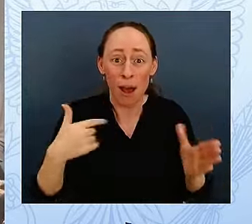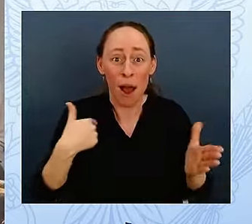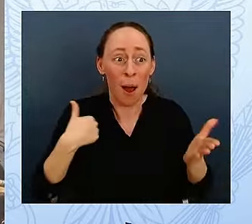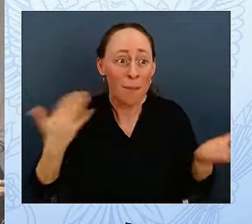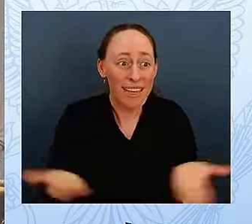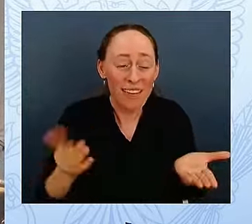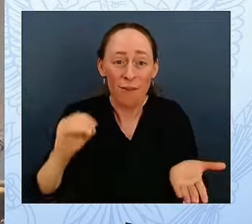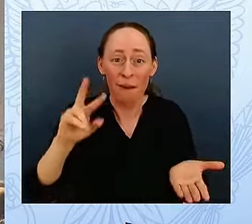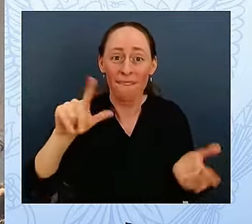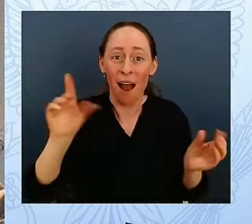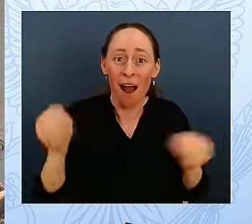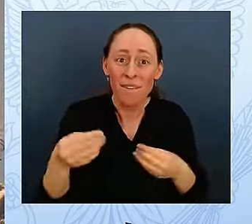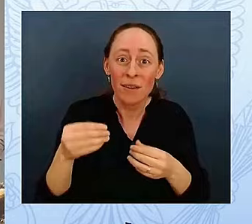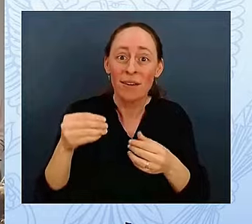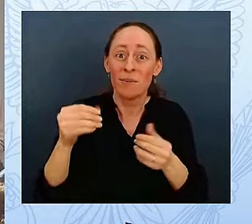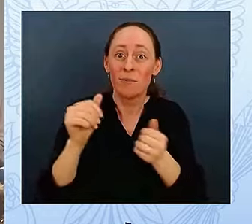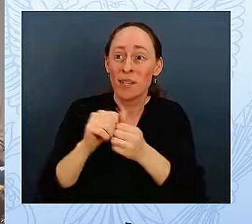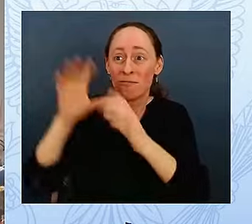of you.